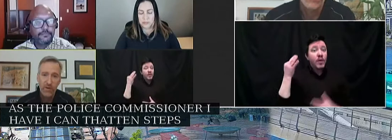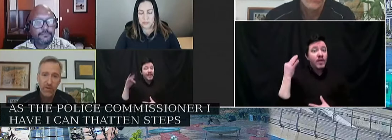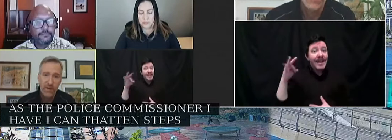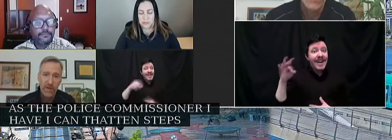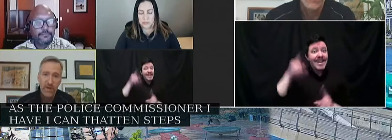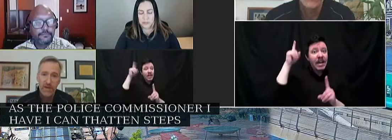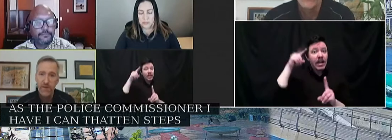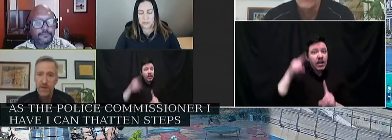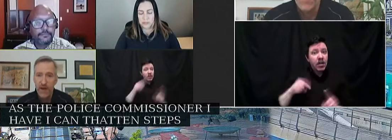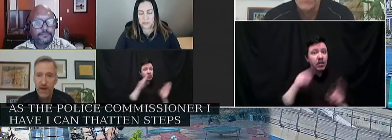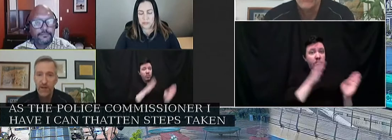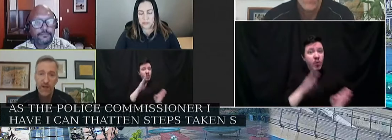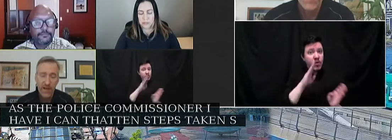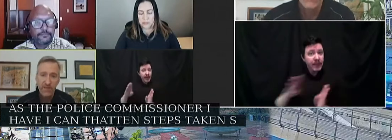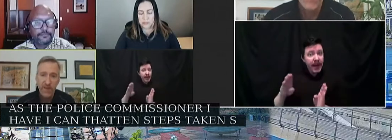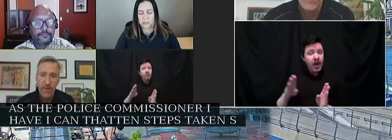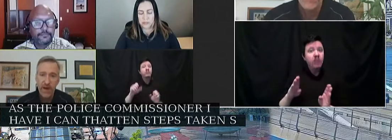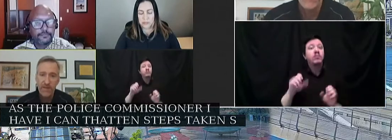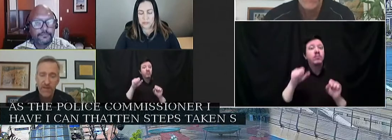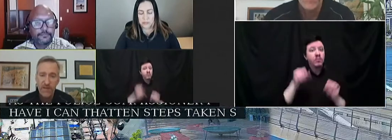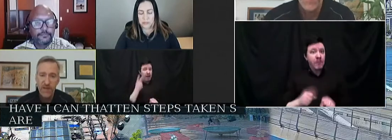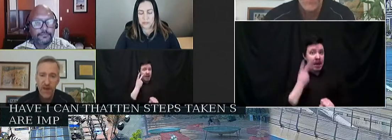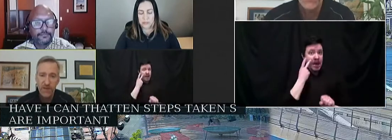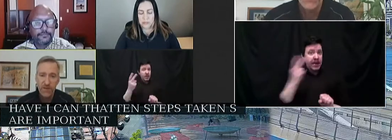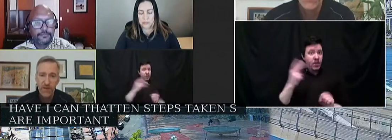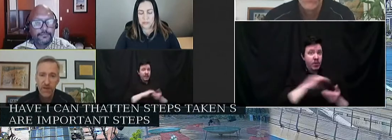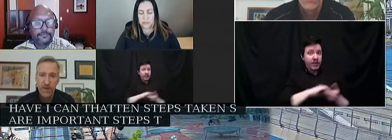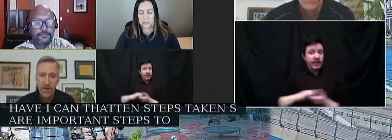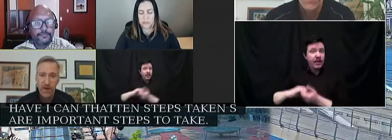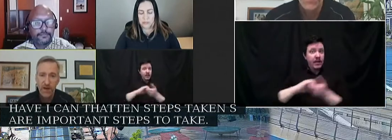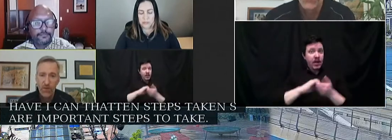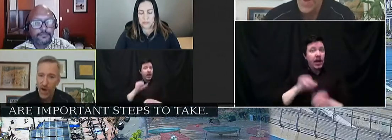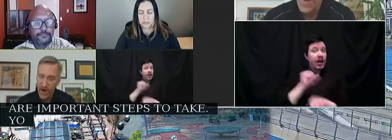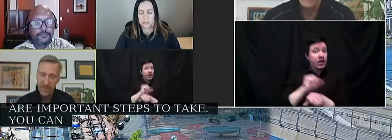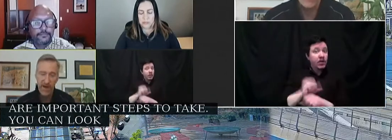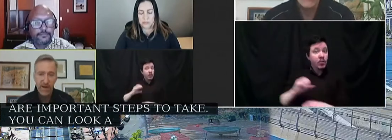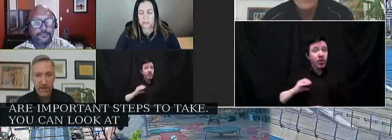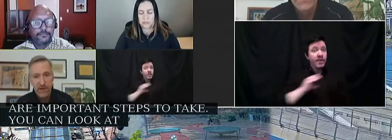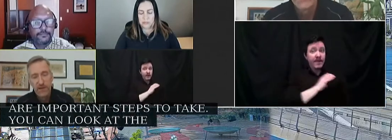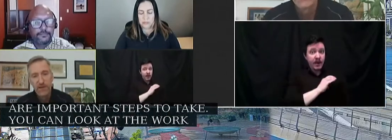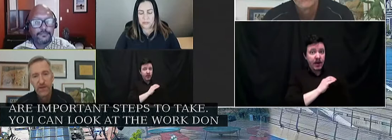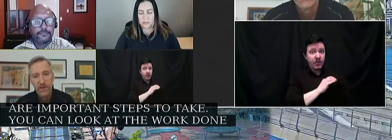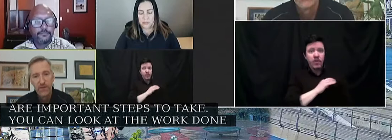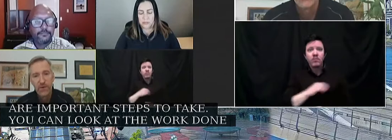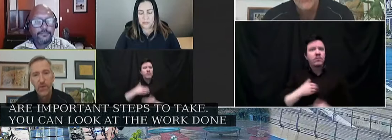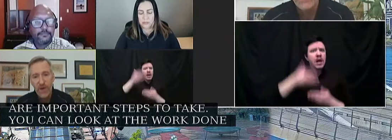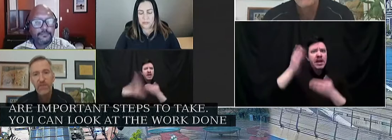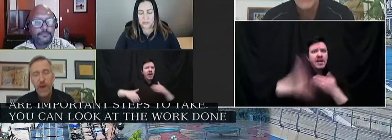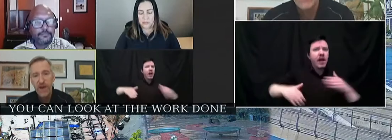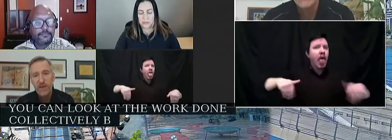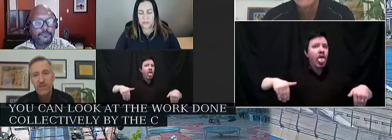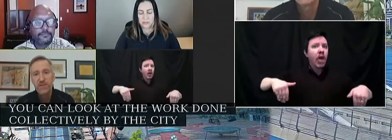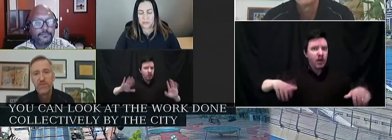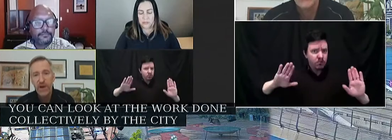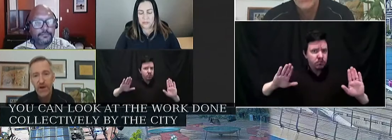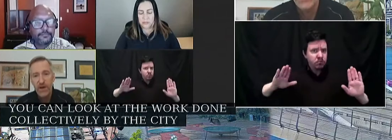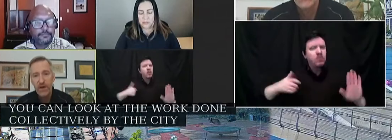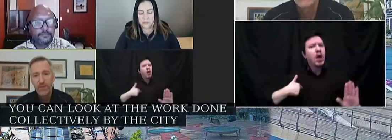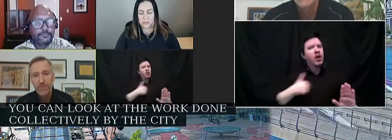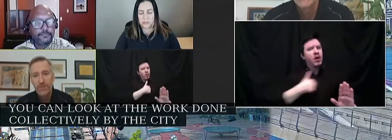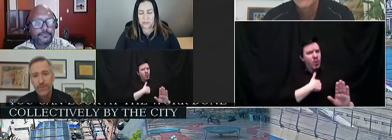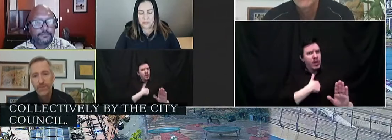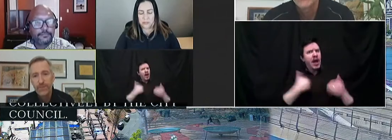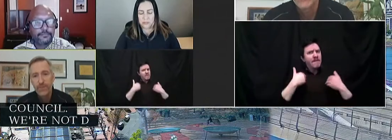at some of the work that has been done collectively by the city council. We're not done, but we have made some